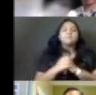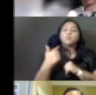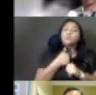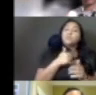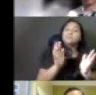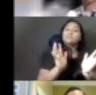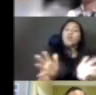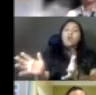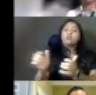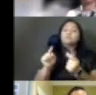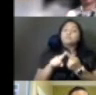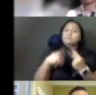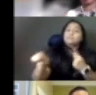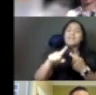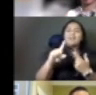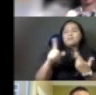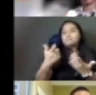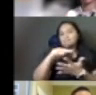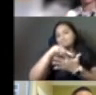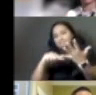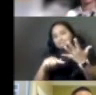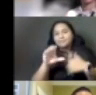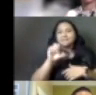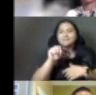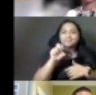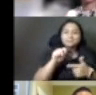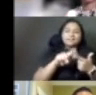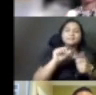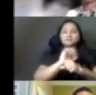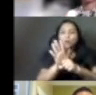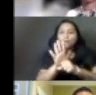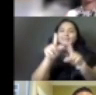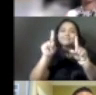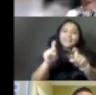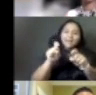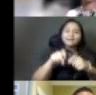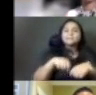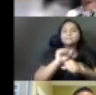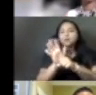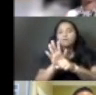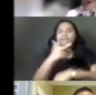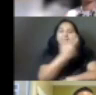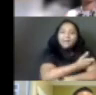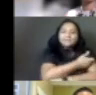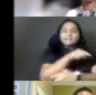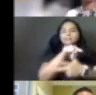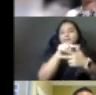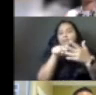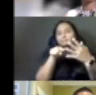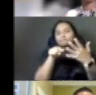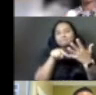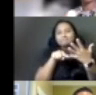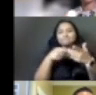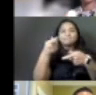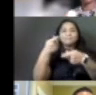census, DA education, COVID testing, COVID vaccination sites, the recall election, and stop the recall on